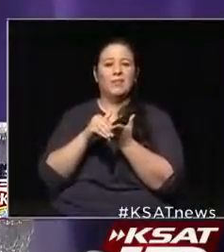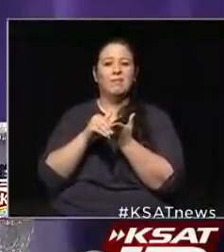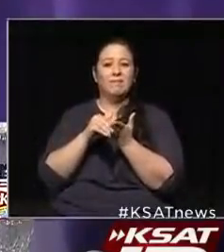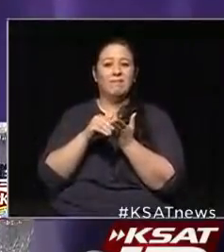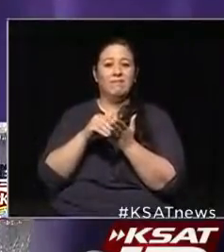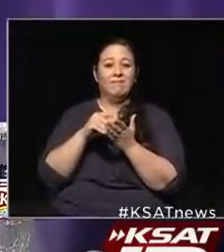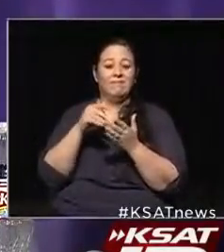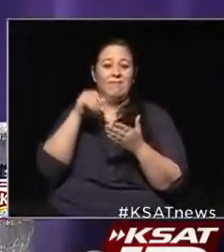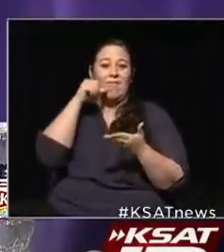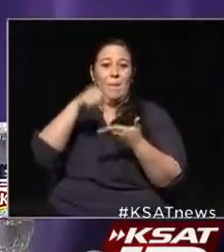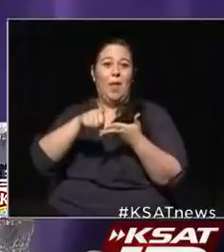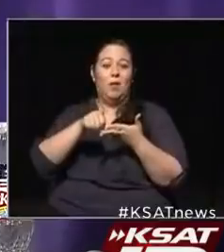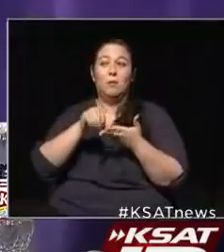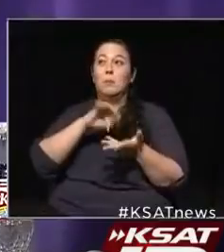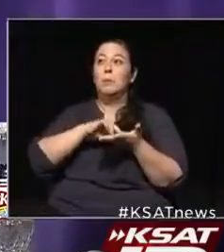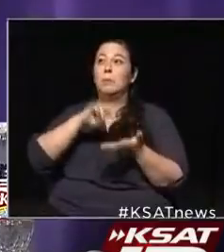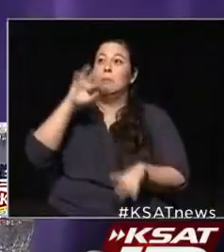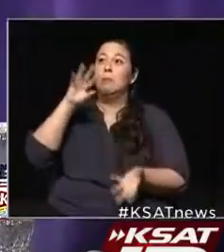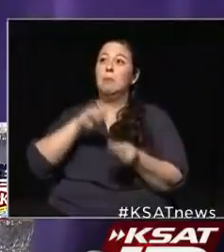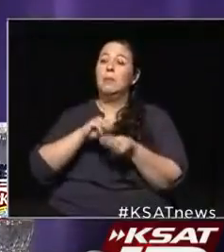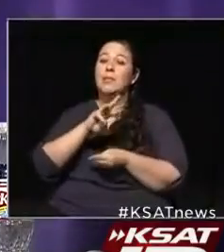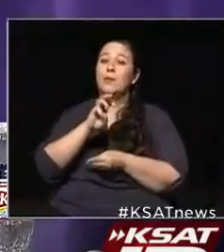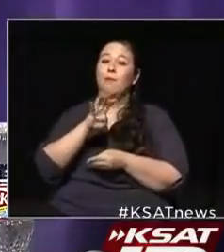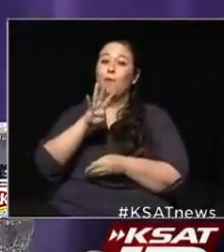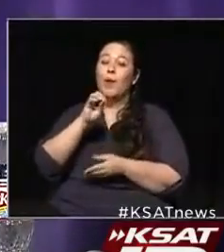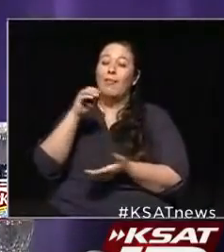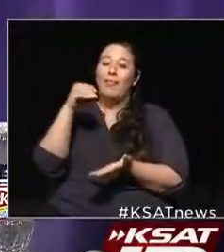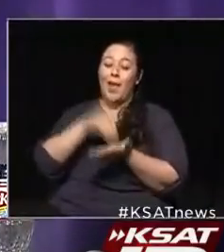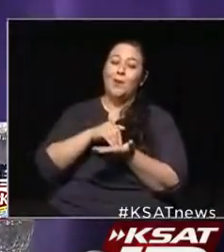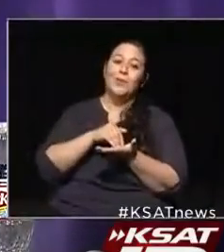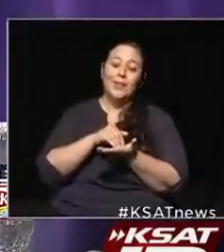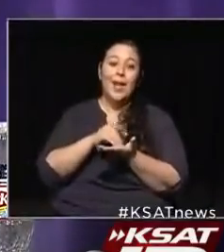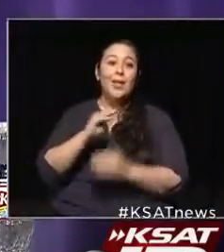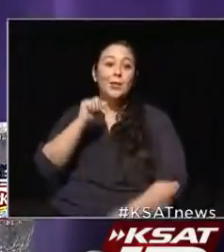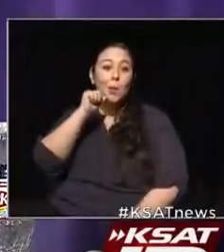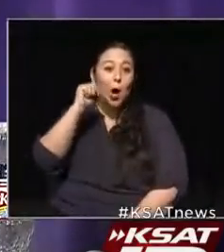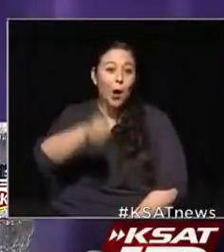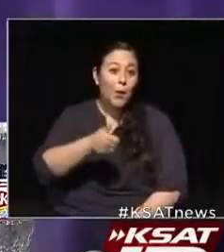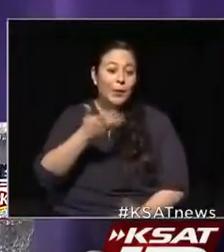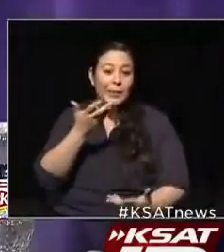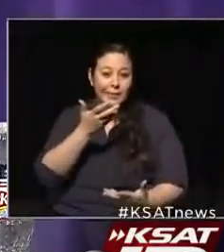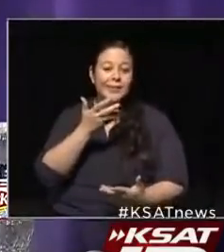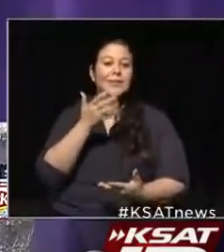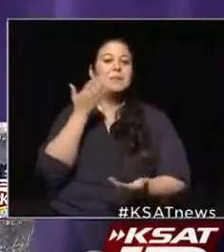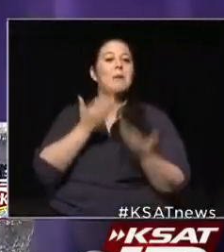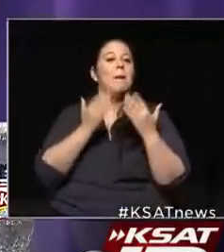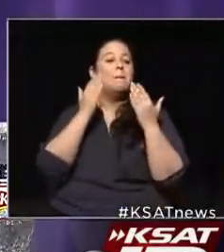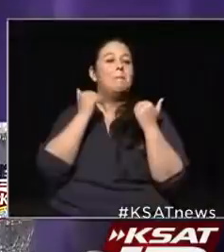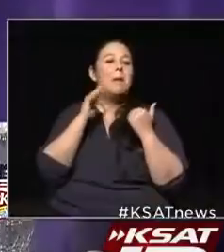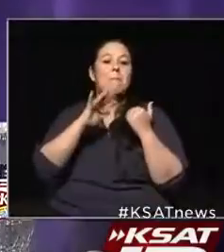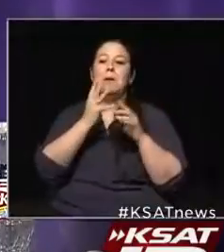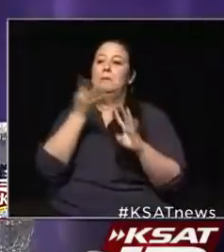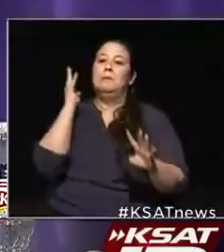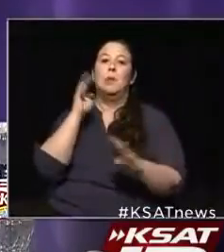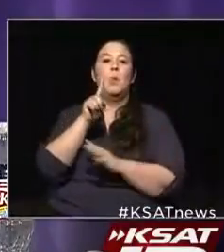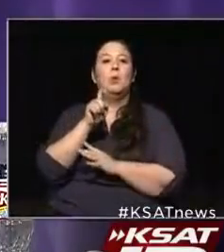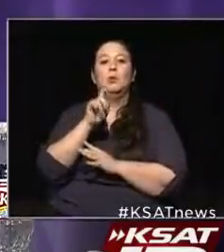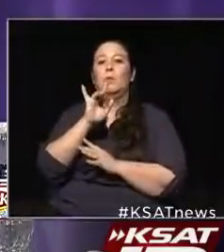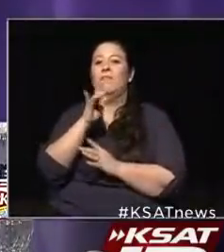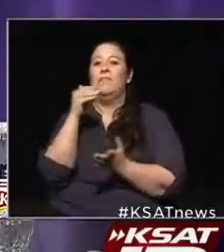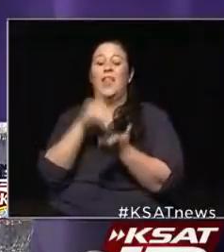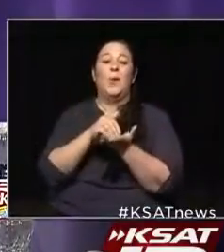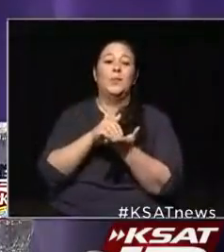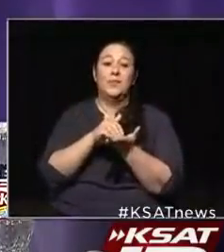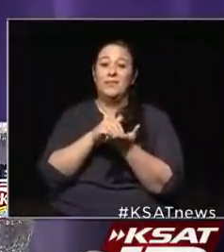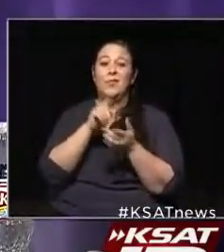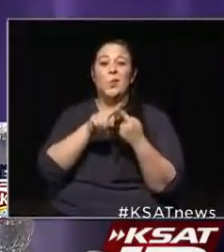mail, which brings us to about 640,000. And then tomorrow, we'll probably have anywhere from 125,000